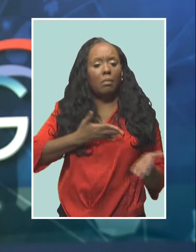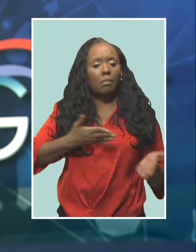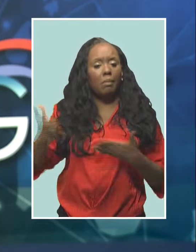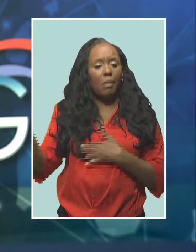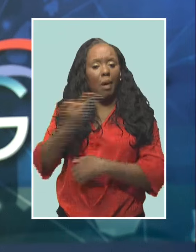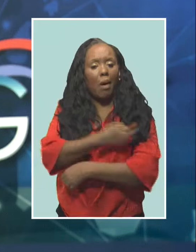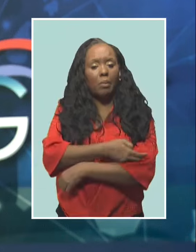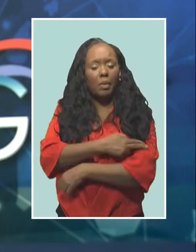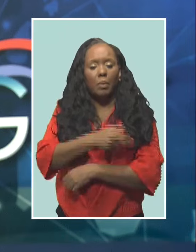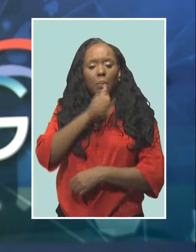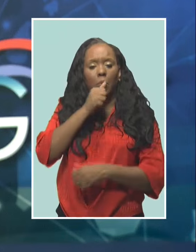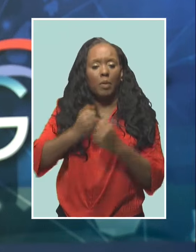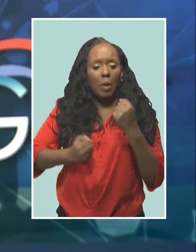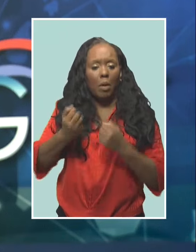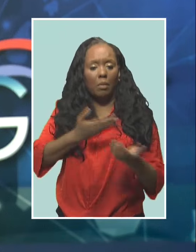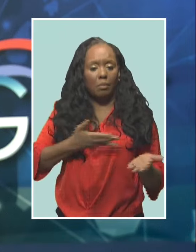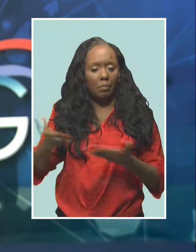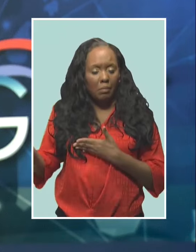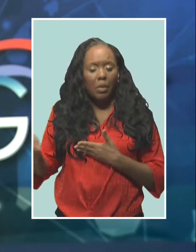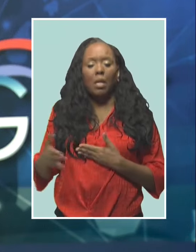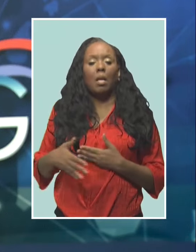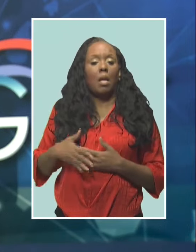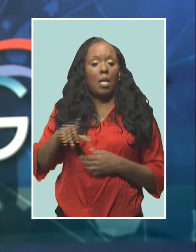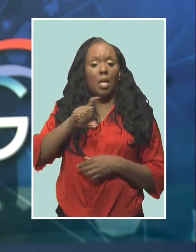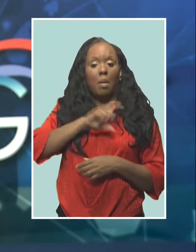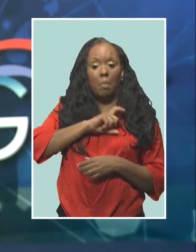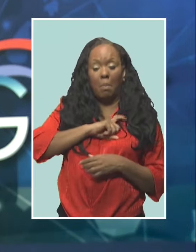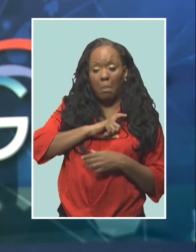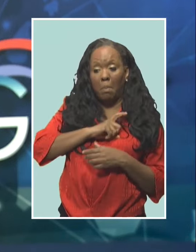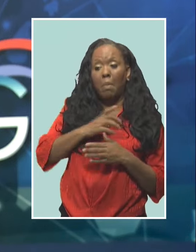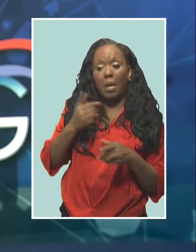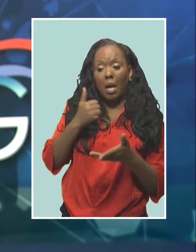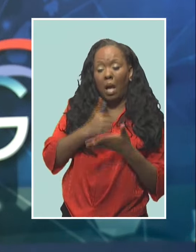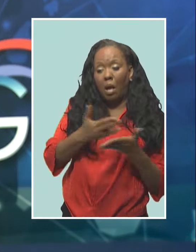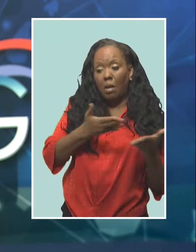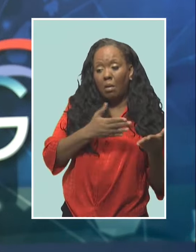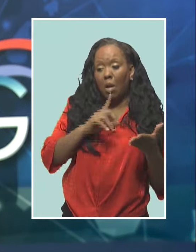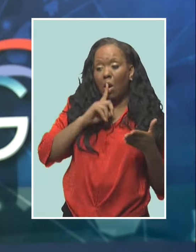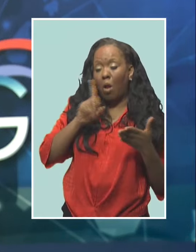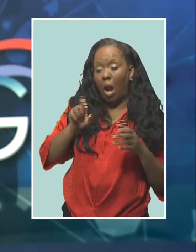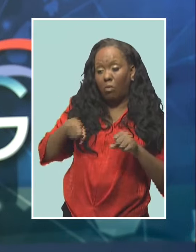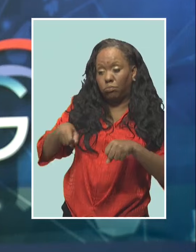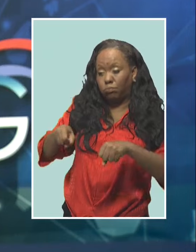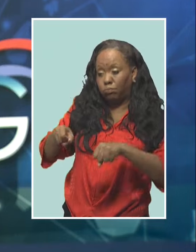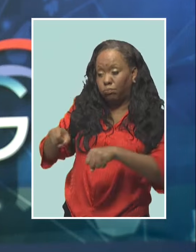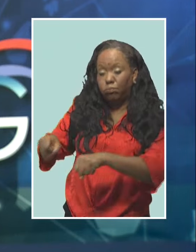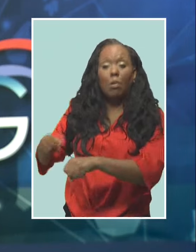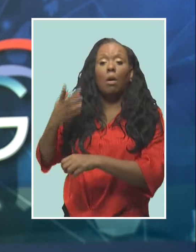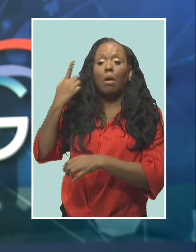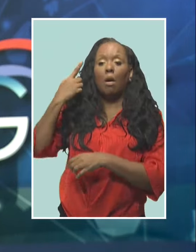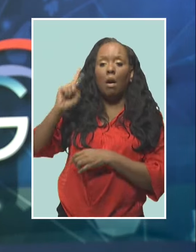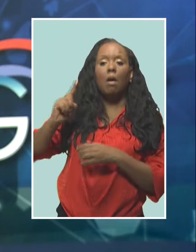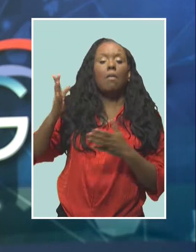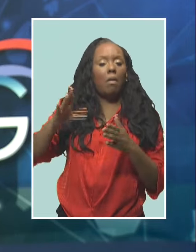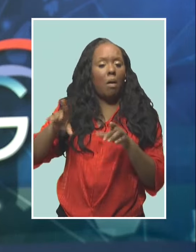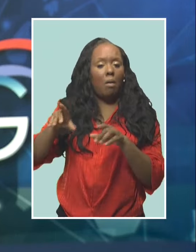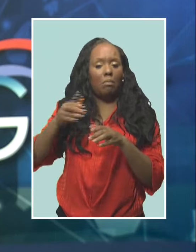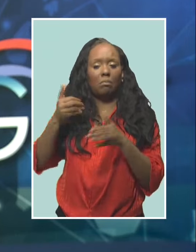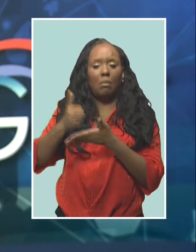to hospital by a private motor car, which was escorted by police. The victim succumbed to his injuries while receiving medical treatment.